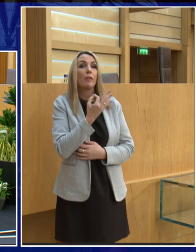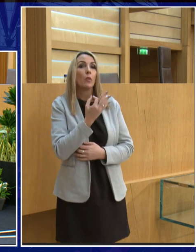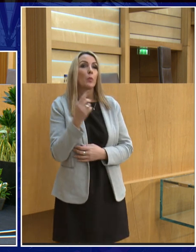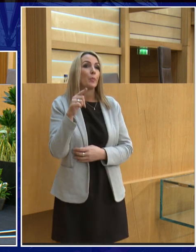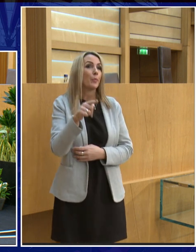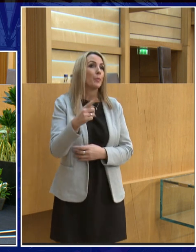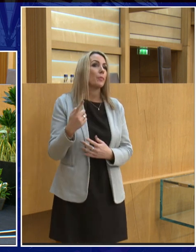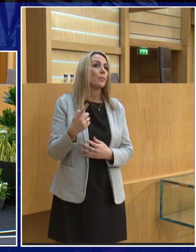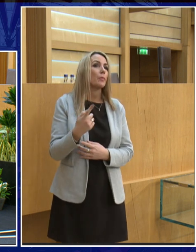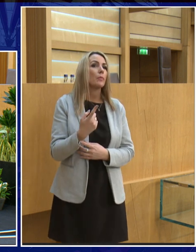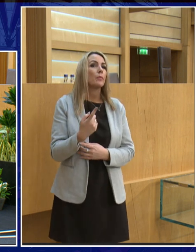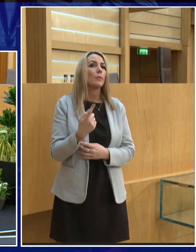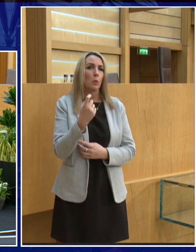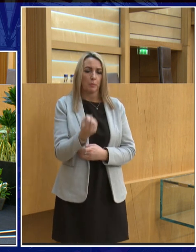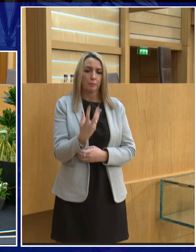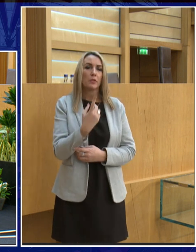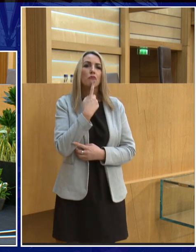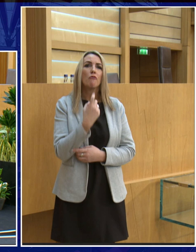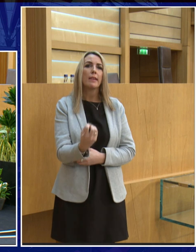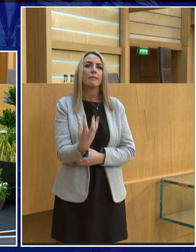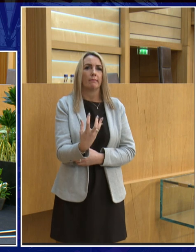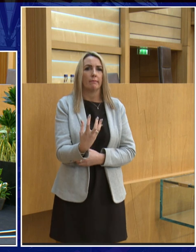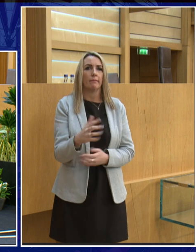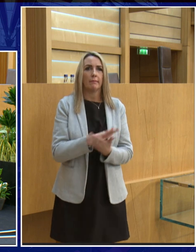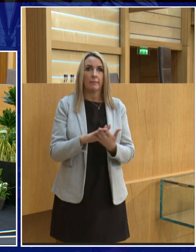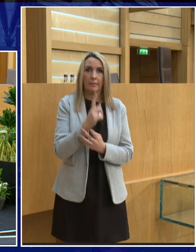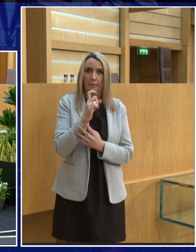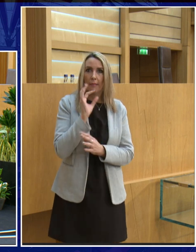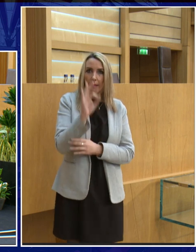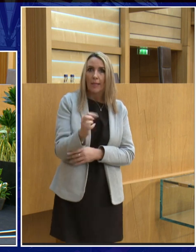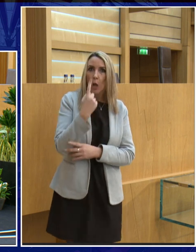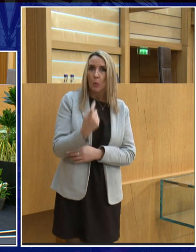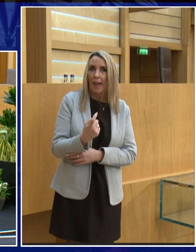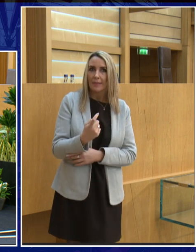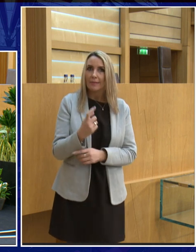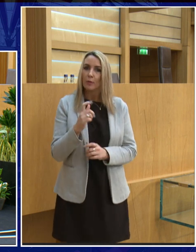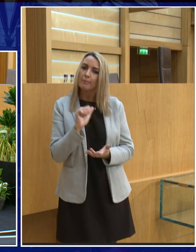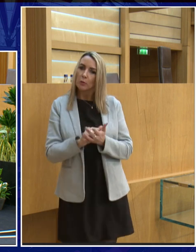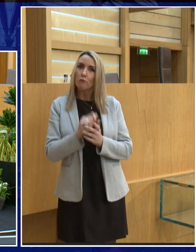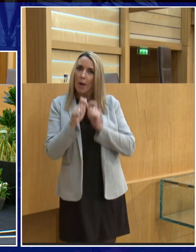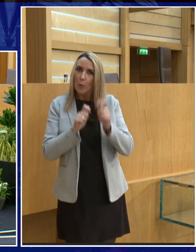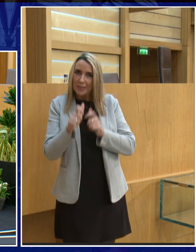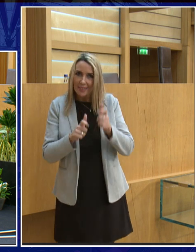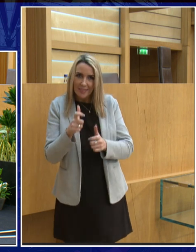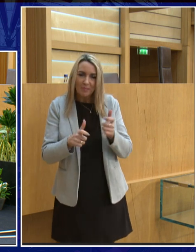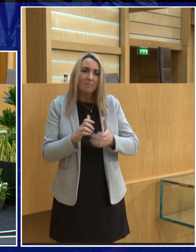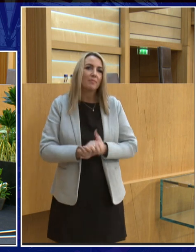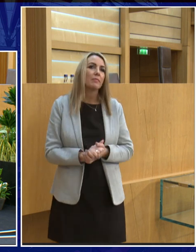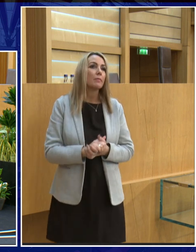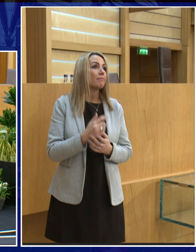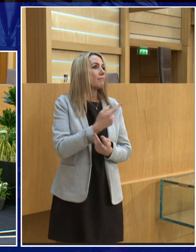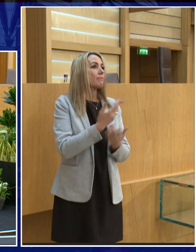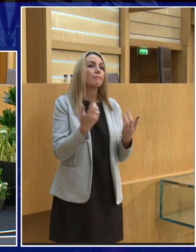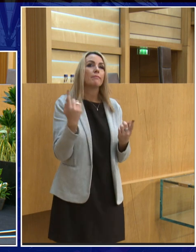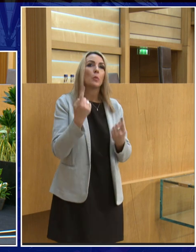in front of you a little red band will come on and that will be you live so watch what you say so who wants to ask a